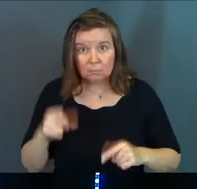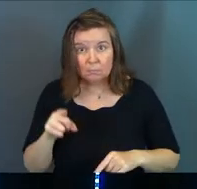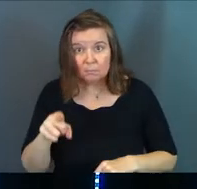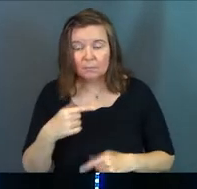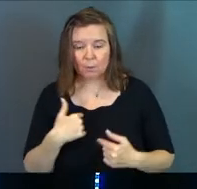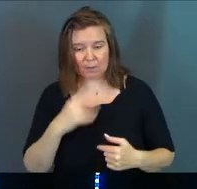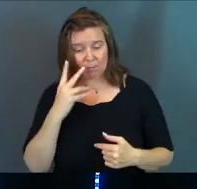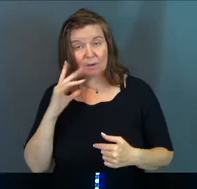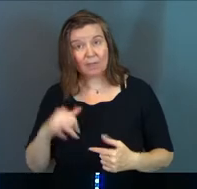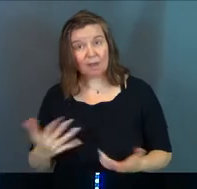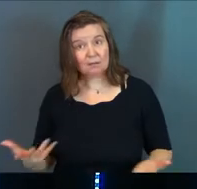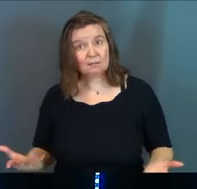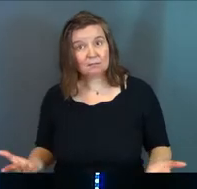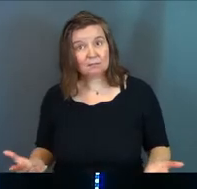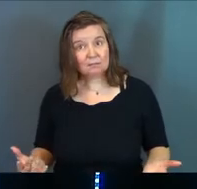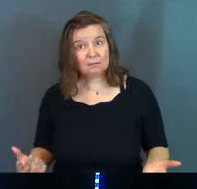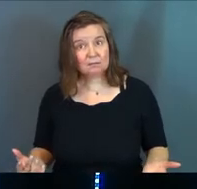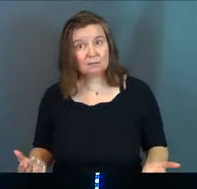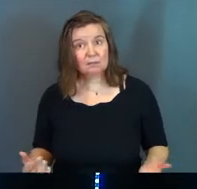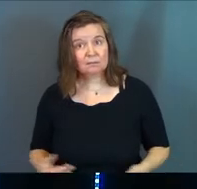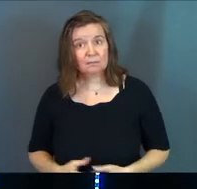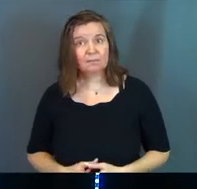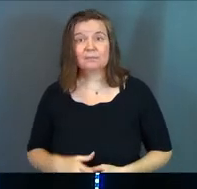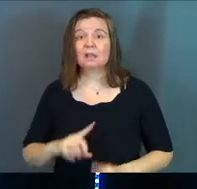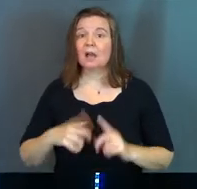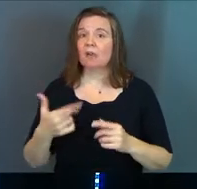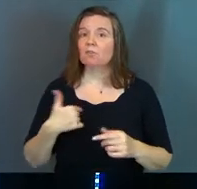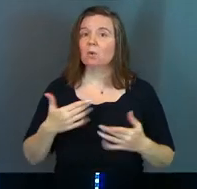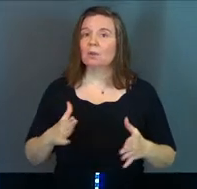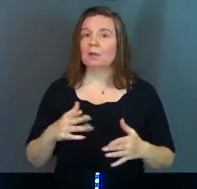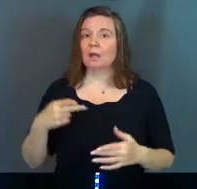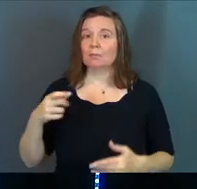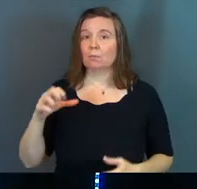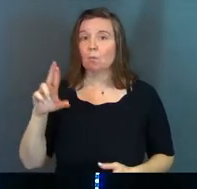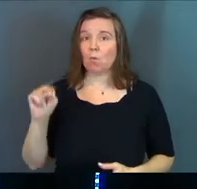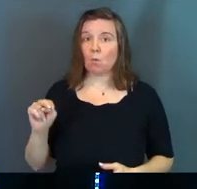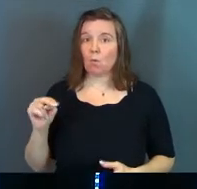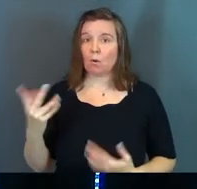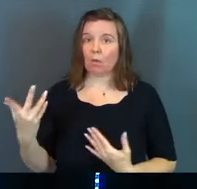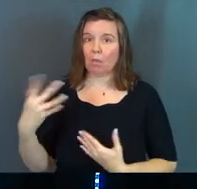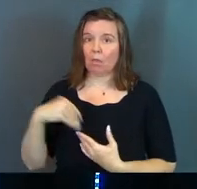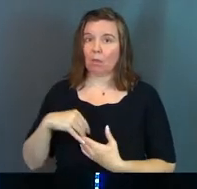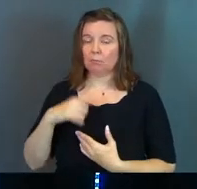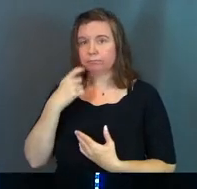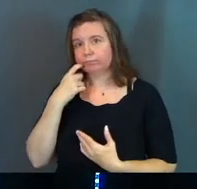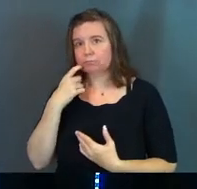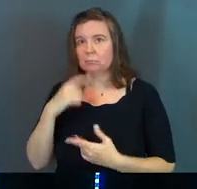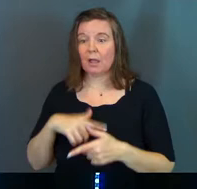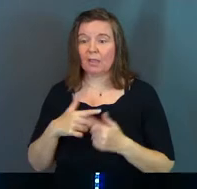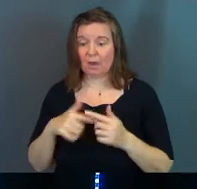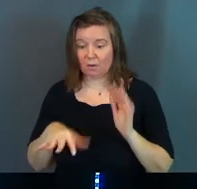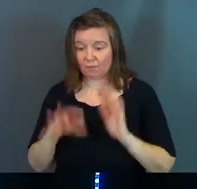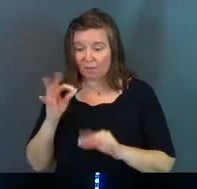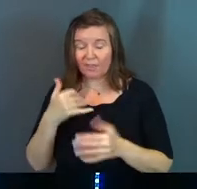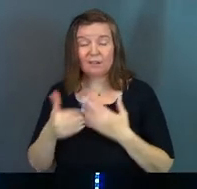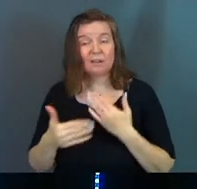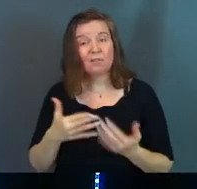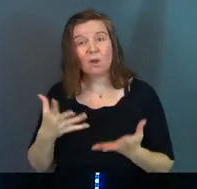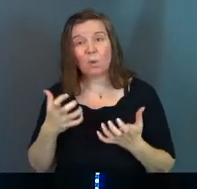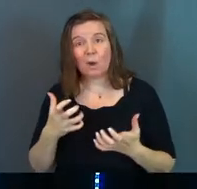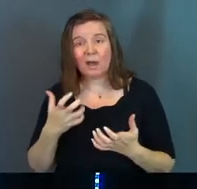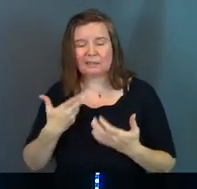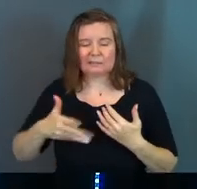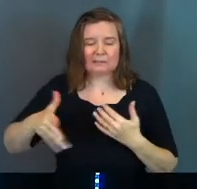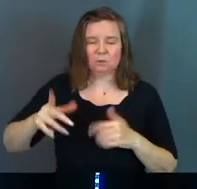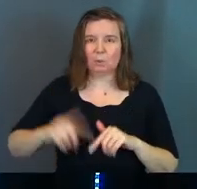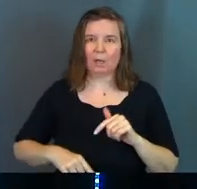Like we've experienced that. You ever let pornography in and then you find that even though you want